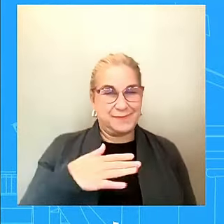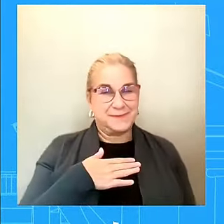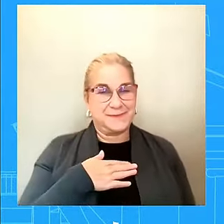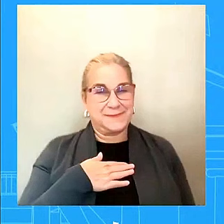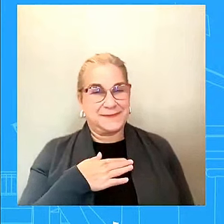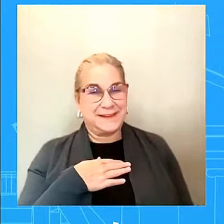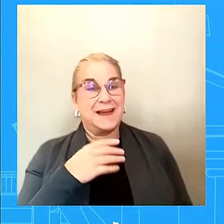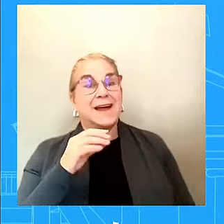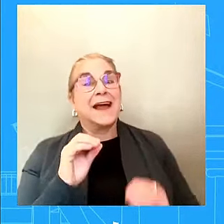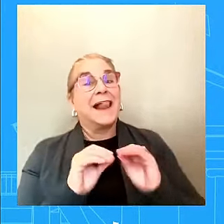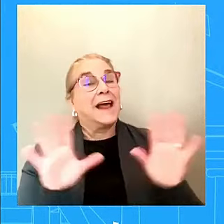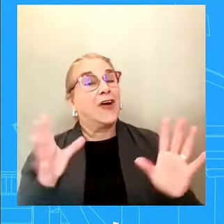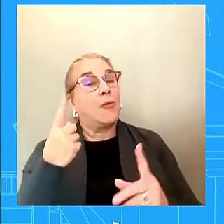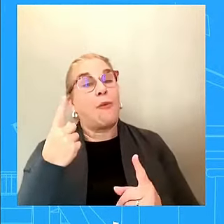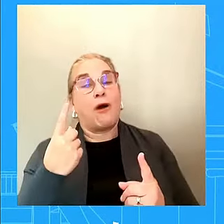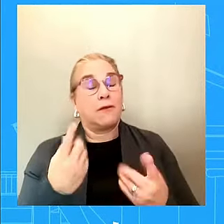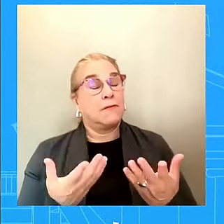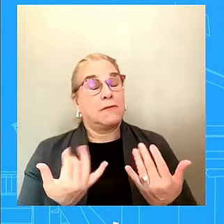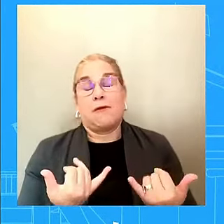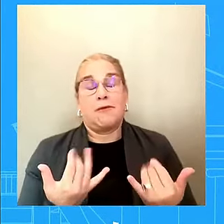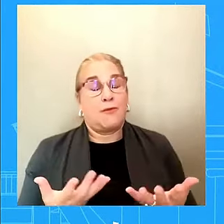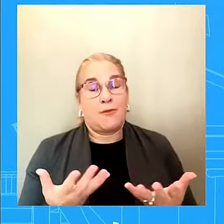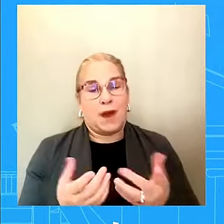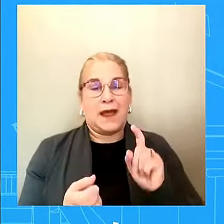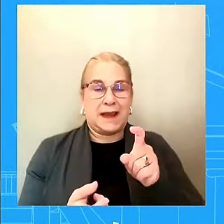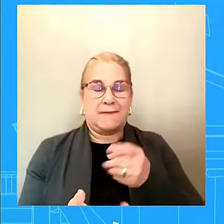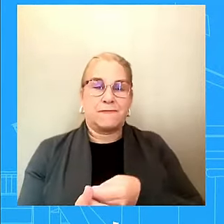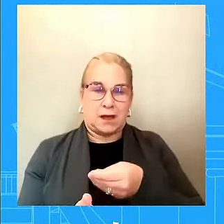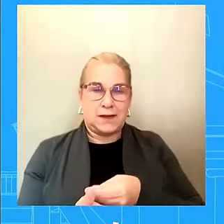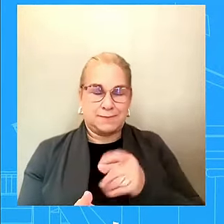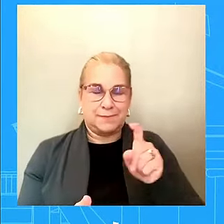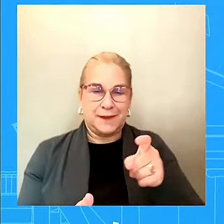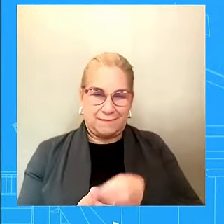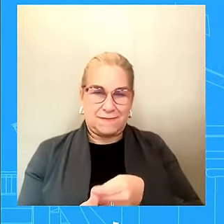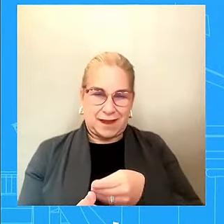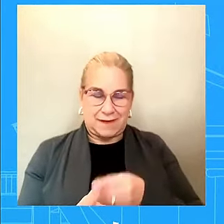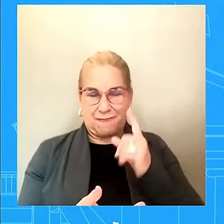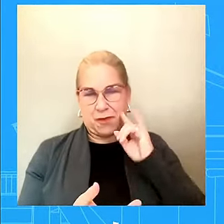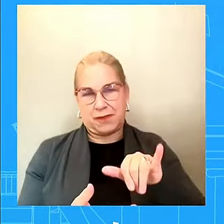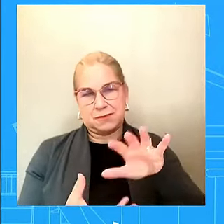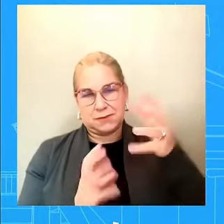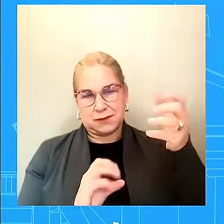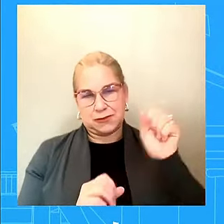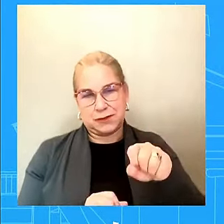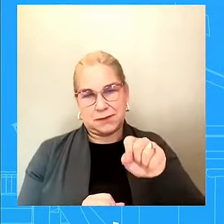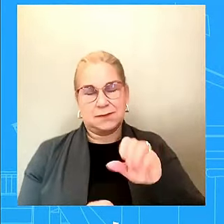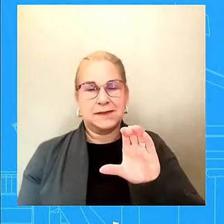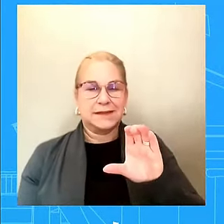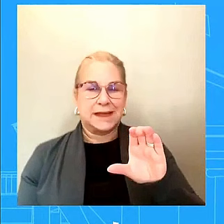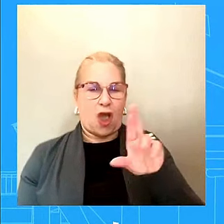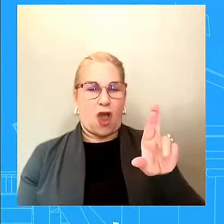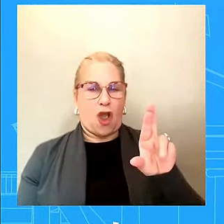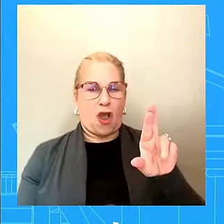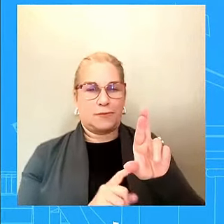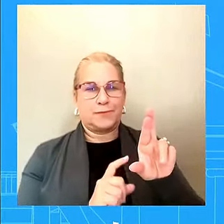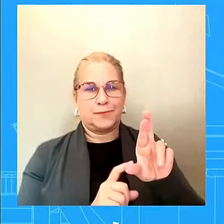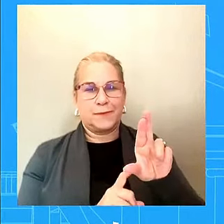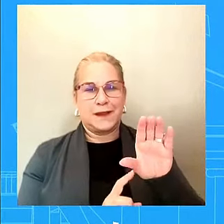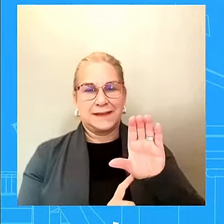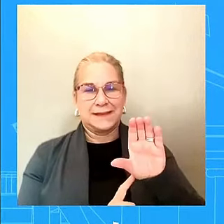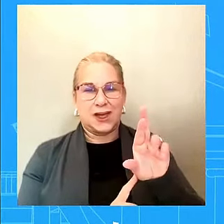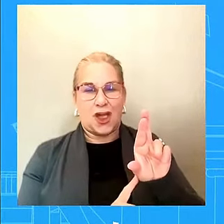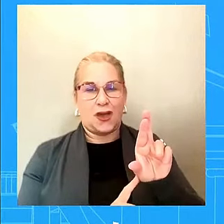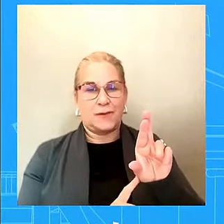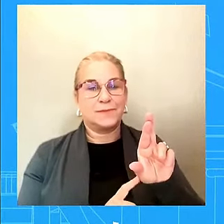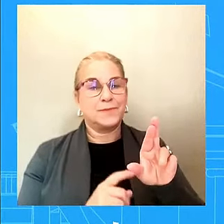for the disaster relief fund. That's why we included it in the CR. As you know, it was a robust number. We wanted to see that get through. It did not get through. And